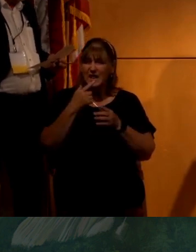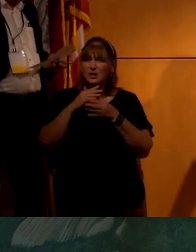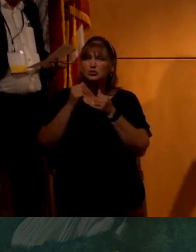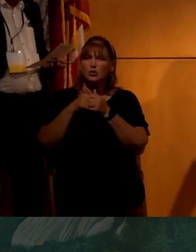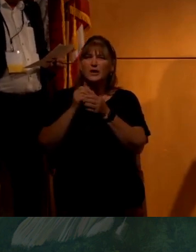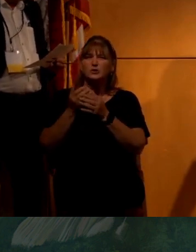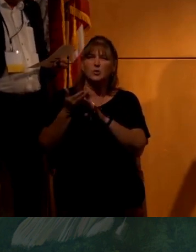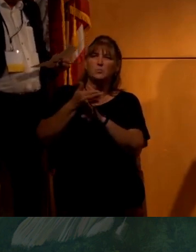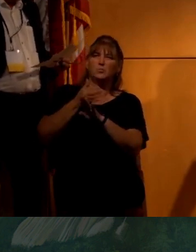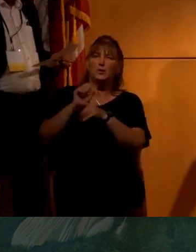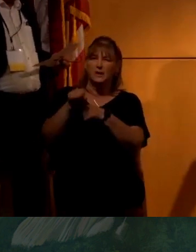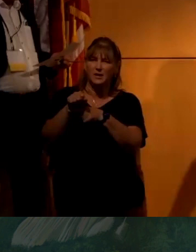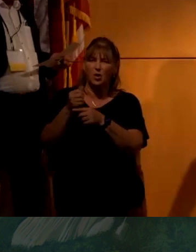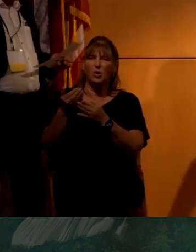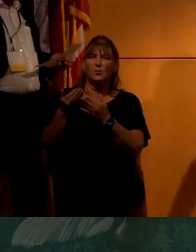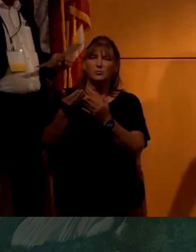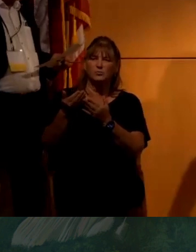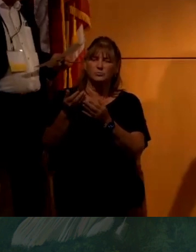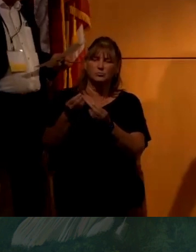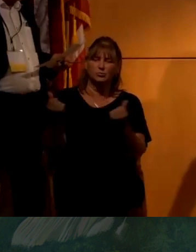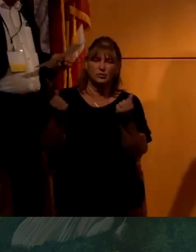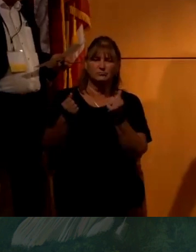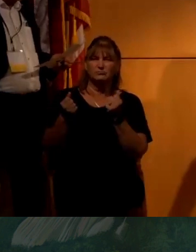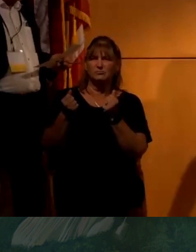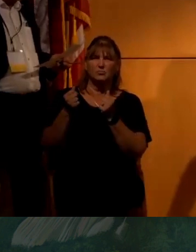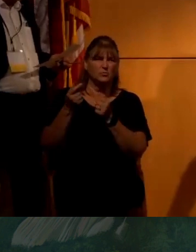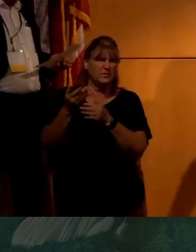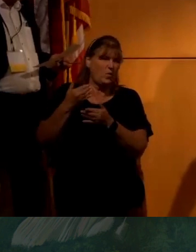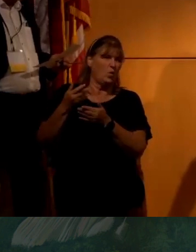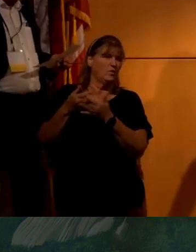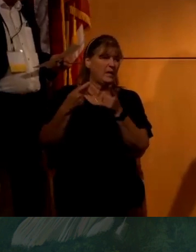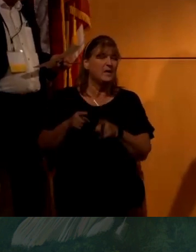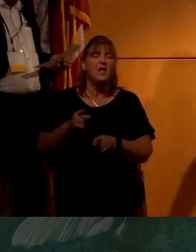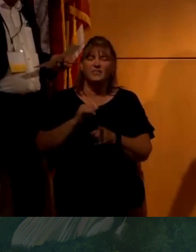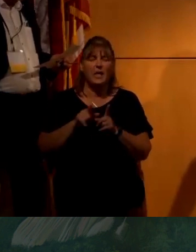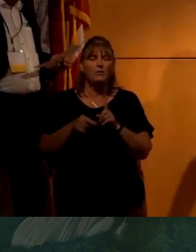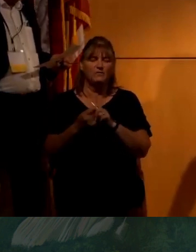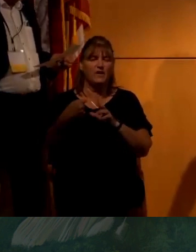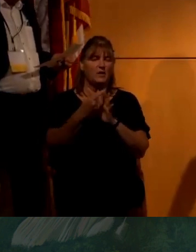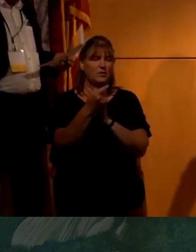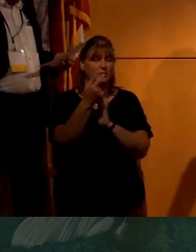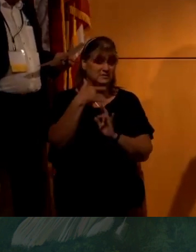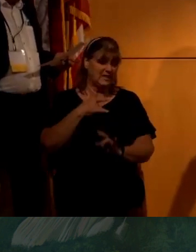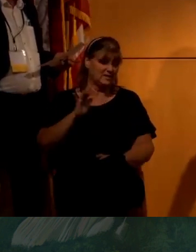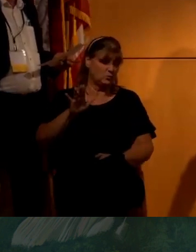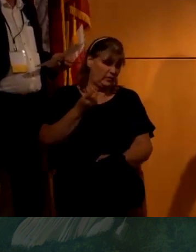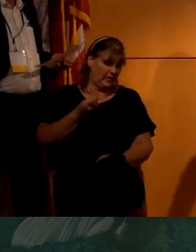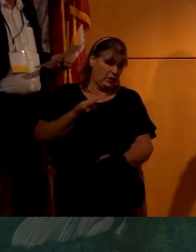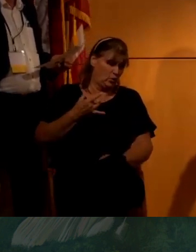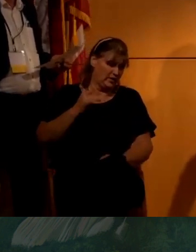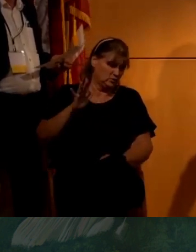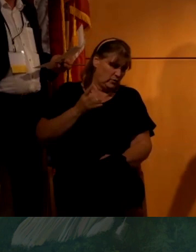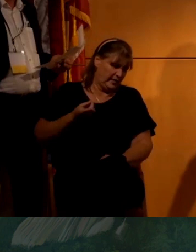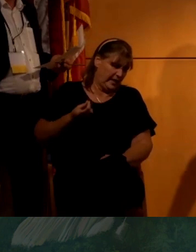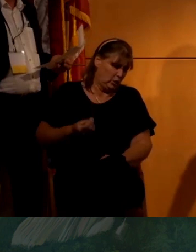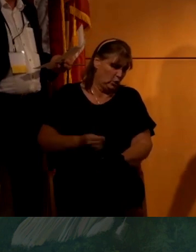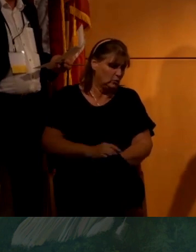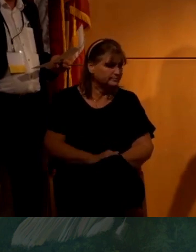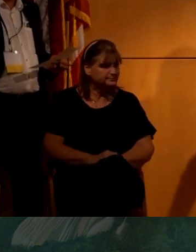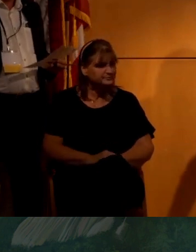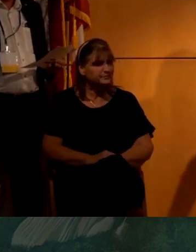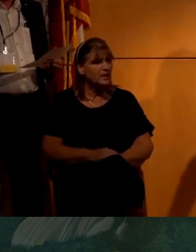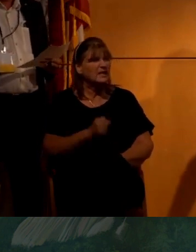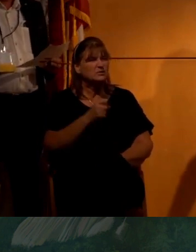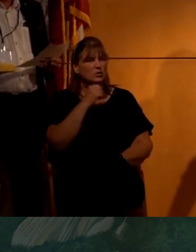pre bunk or pre debunk what they're going to do. Uh, and they'll find ways around that because that's what they do. That is what they do. Uh,